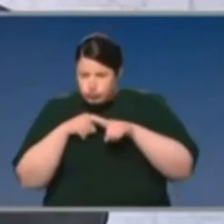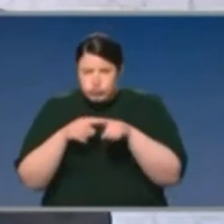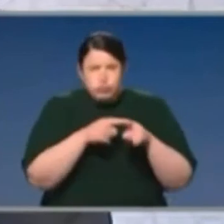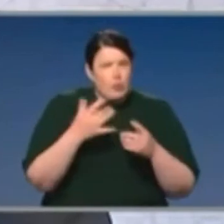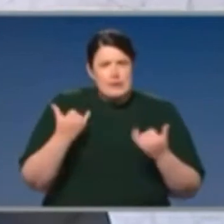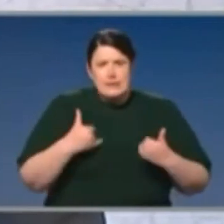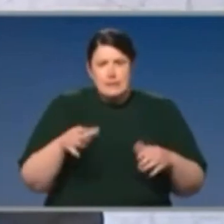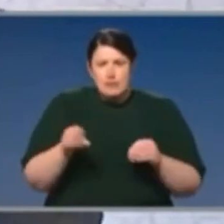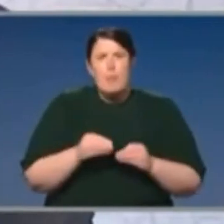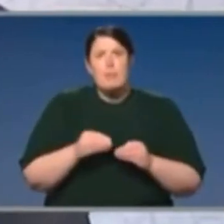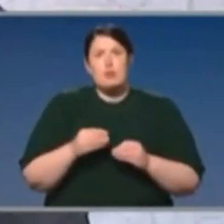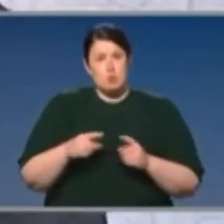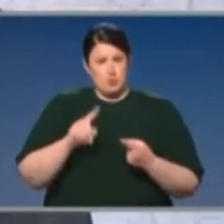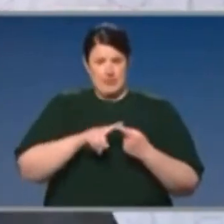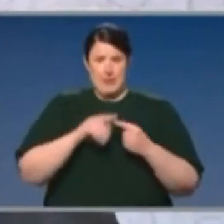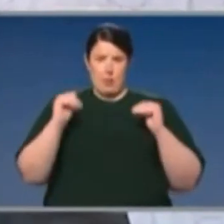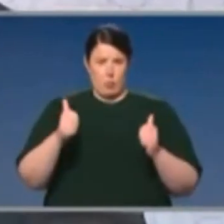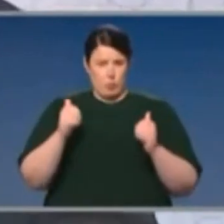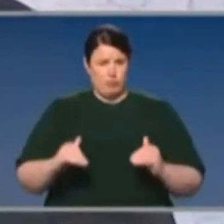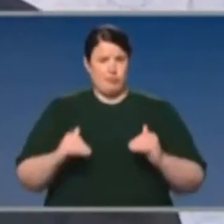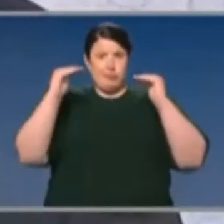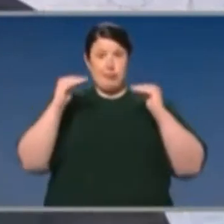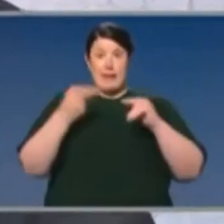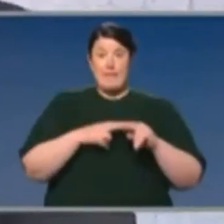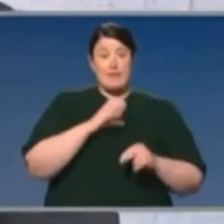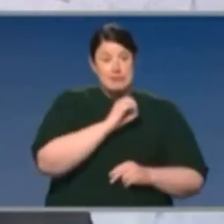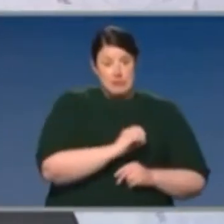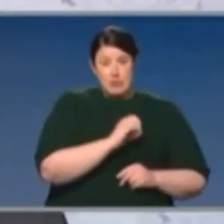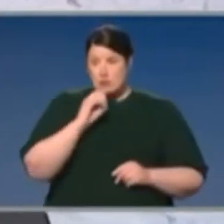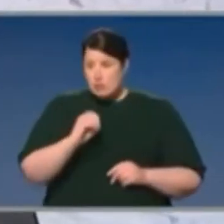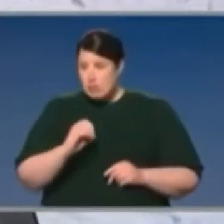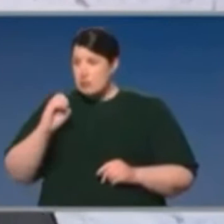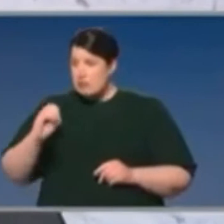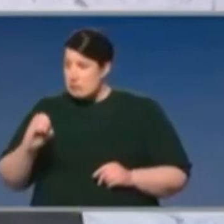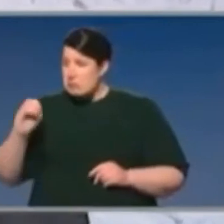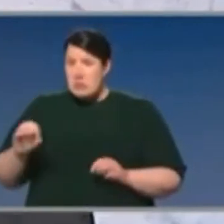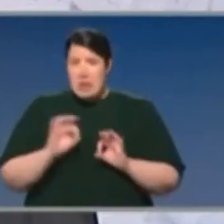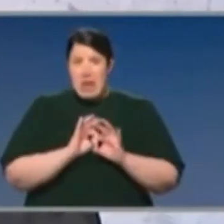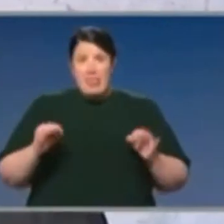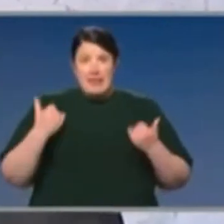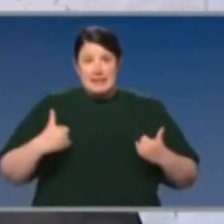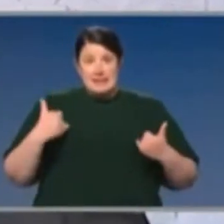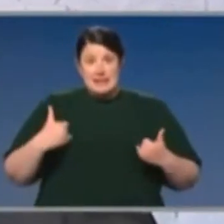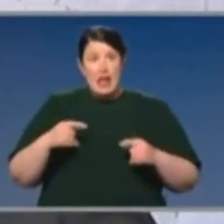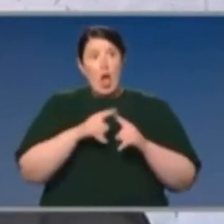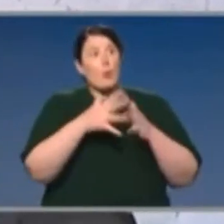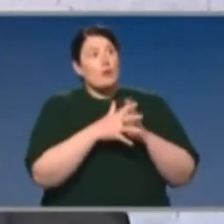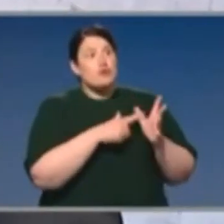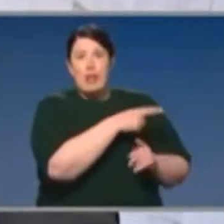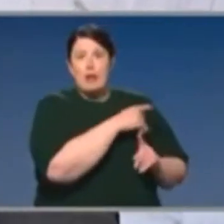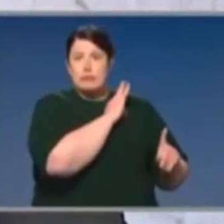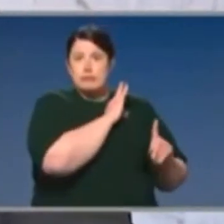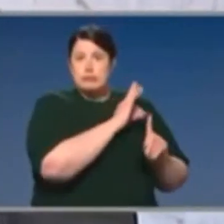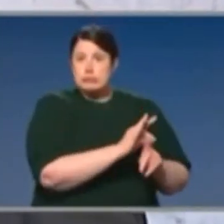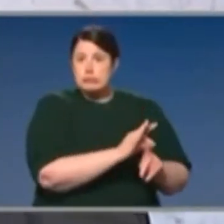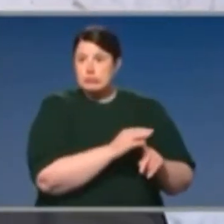capability to remain match fit. When you don't have many cases, well, there's not a lot to trace. And that would be the case in Western Australia at